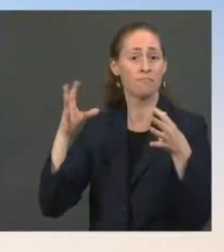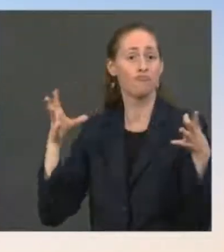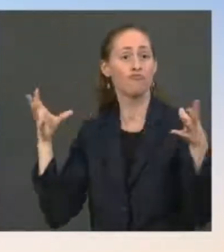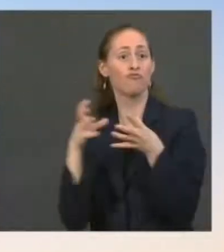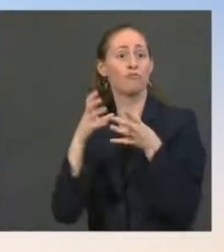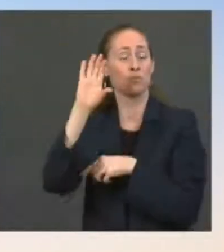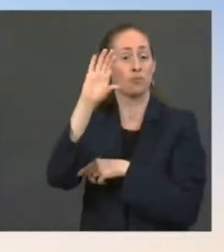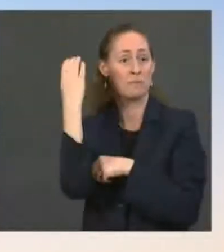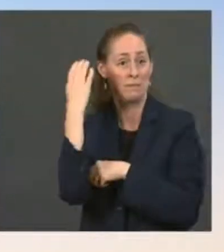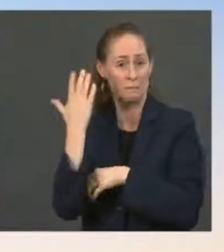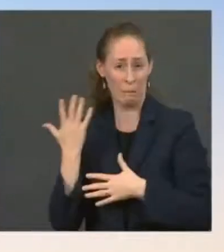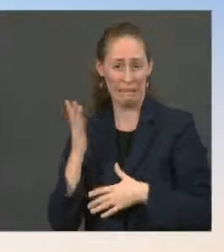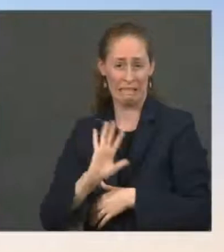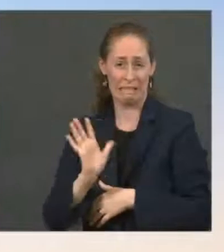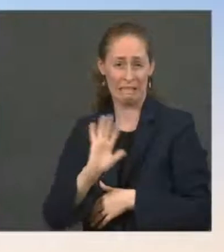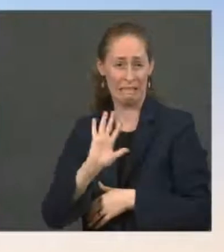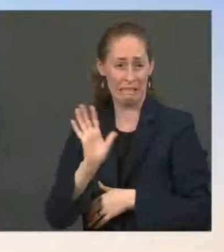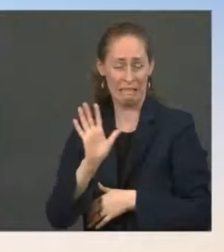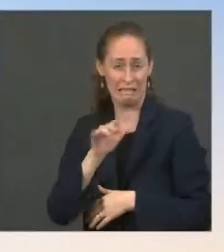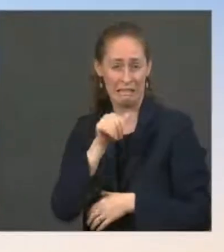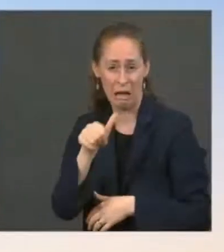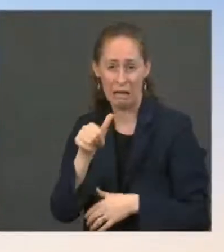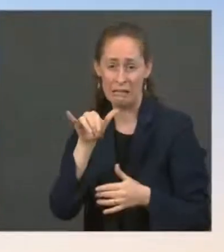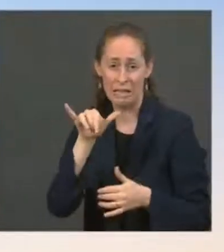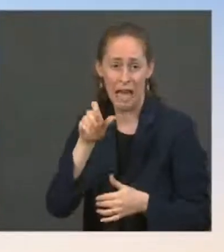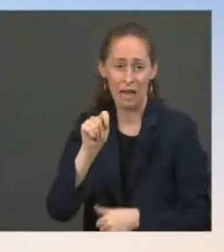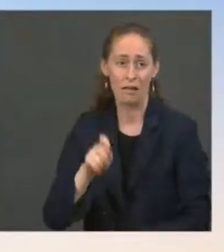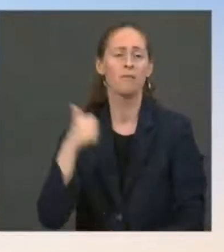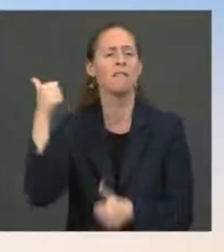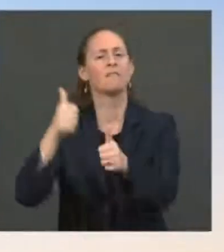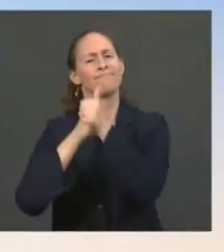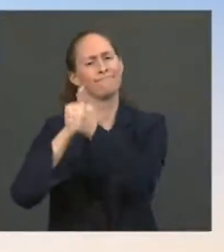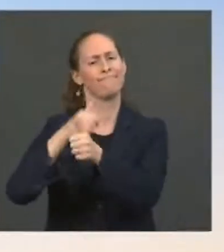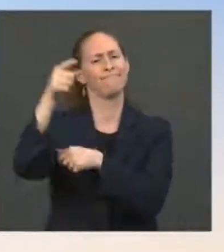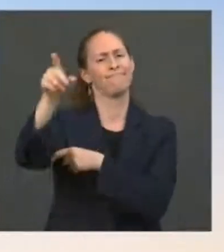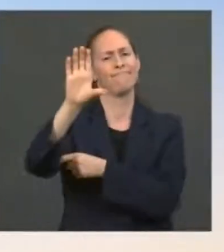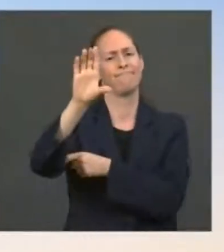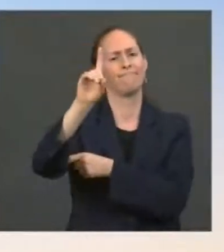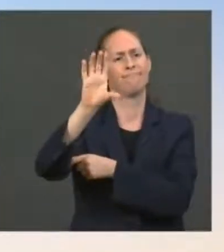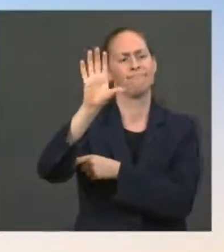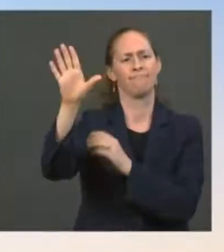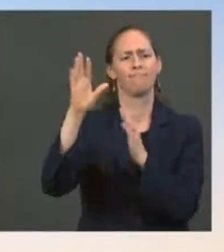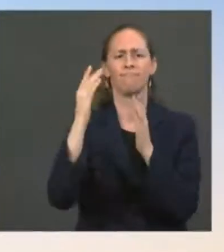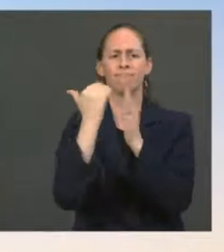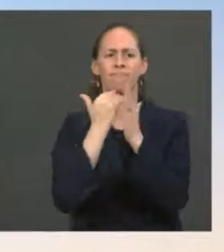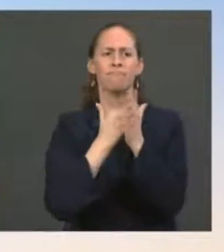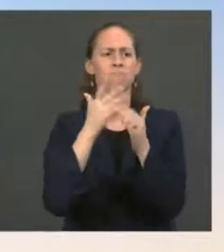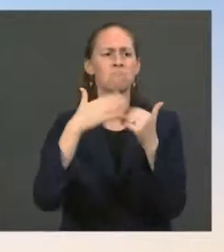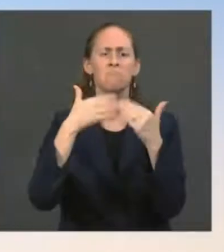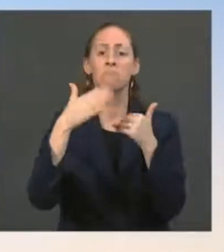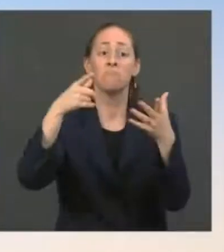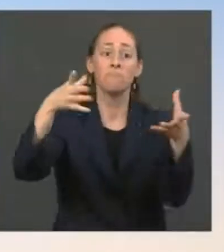relies on CDC guidelines, and they have not changed their guidelines about who can gather together, those who are vaccinated.